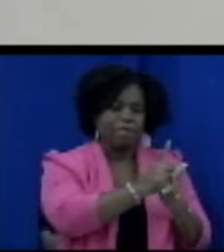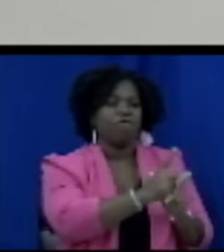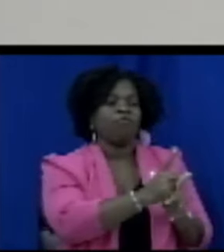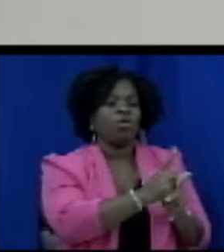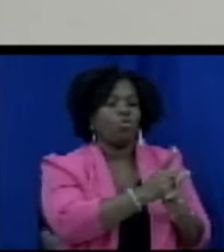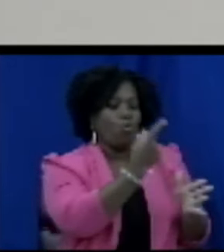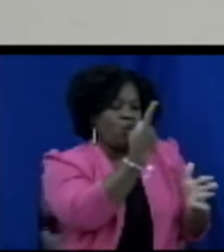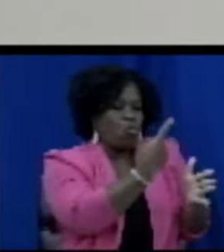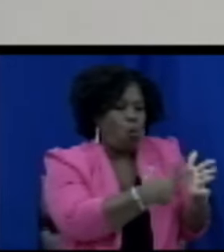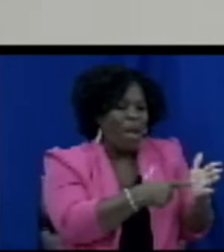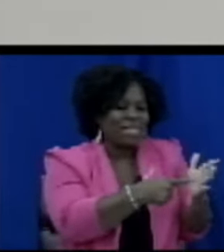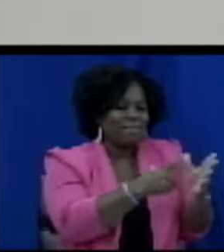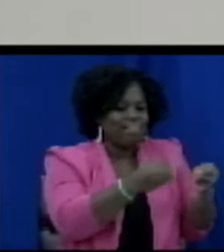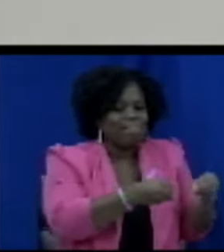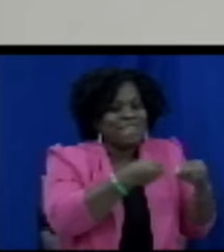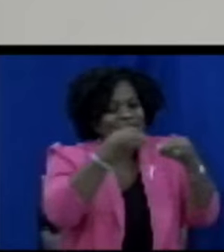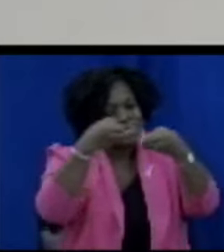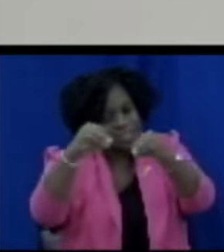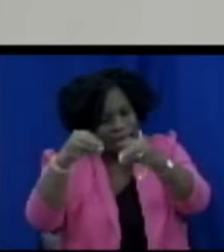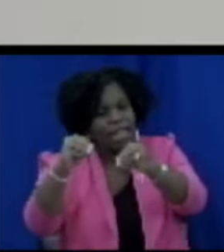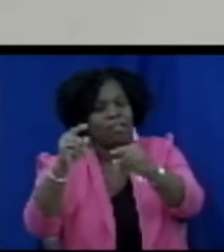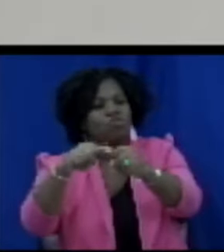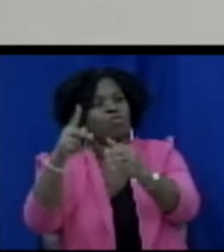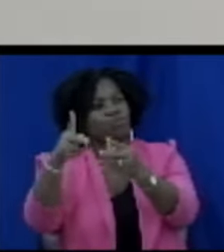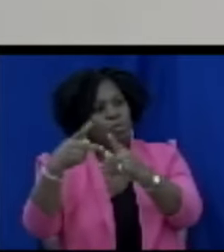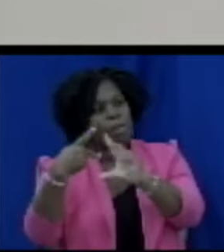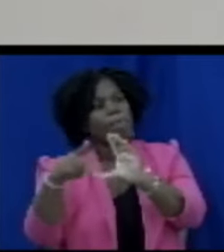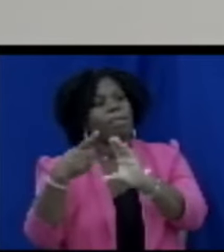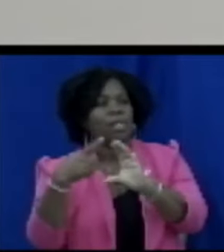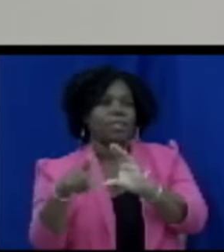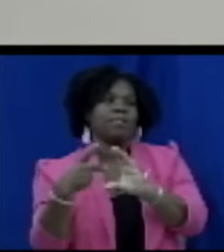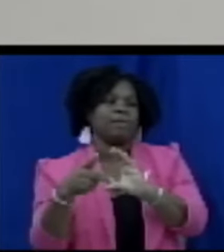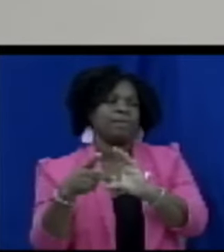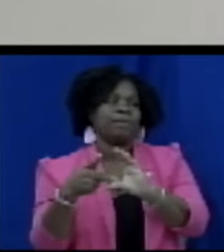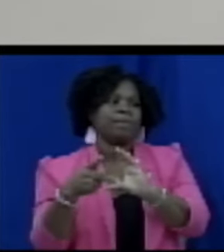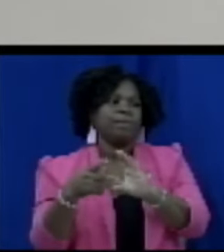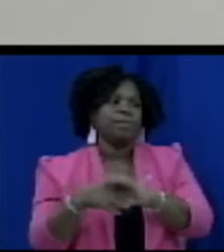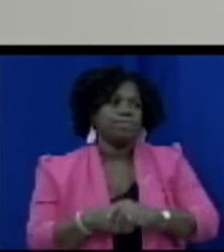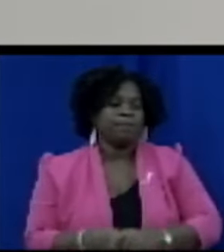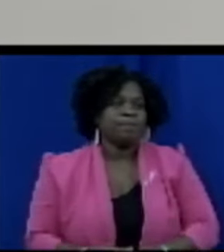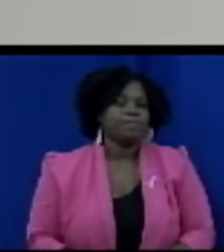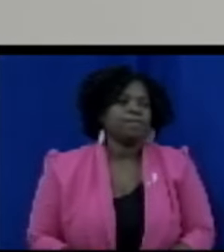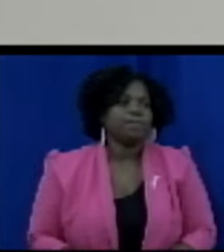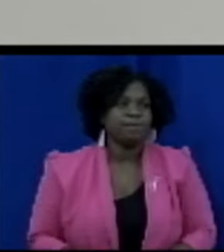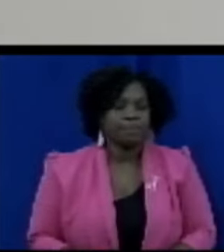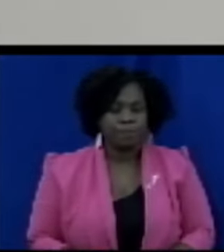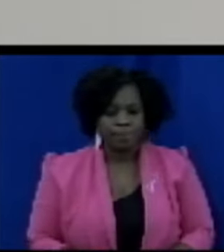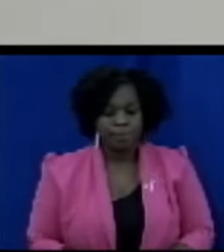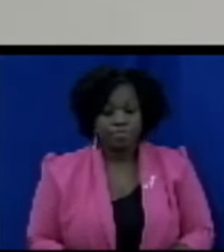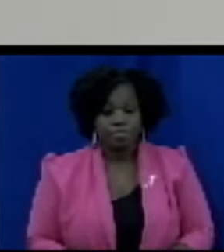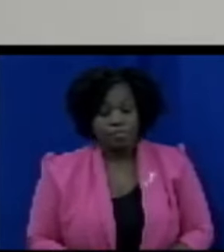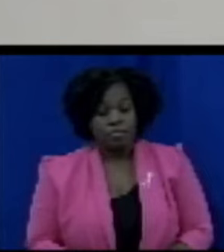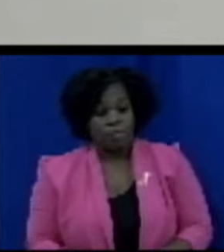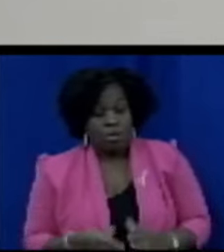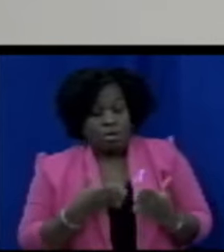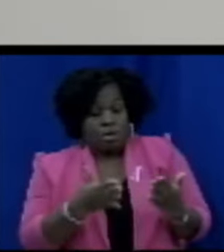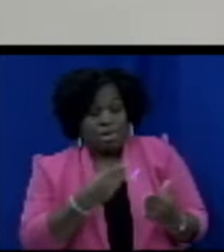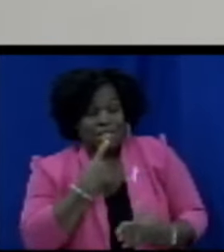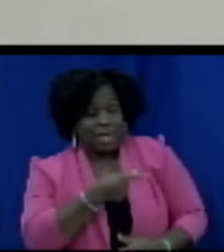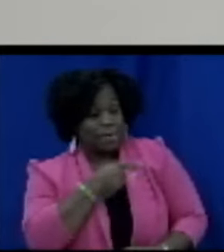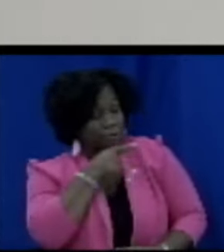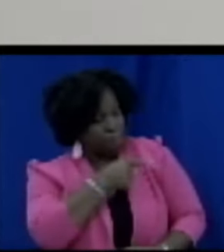and it is telling our consumers listen you I'm sorry suppliers listen